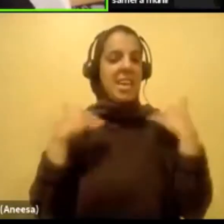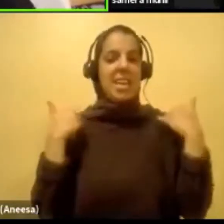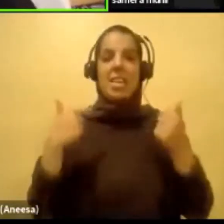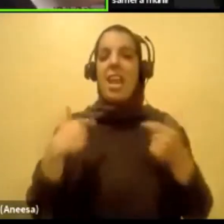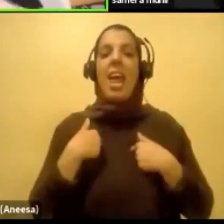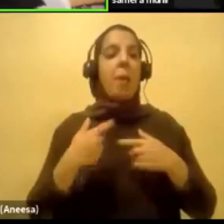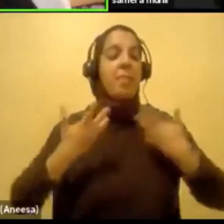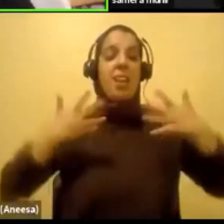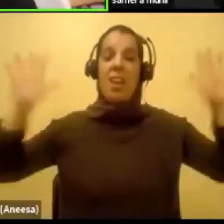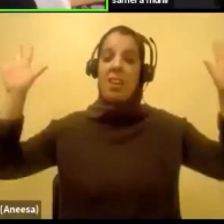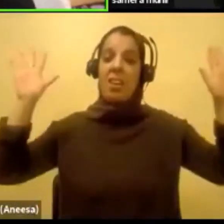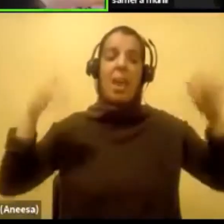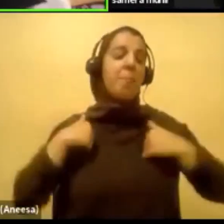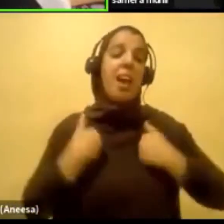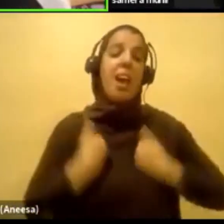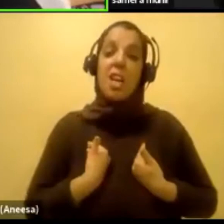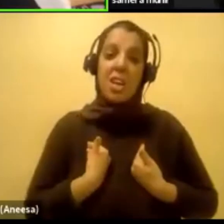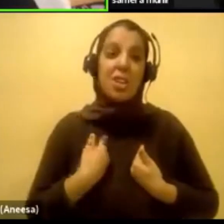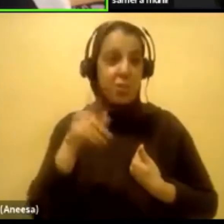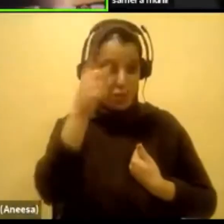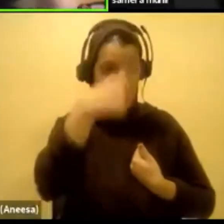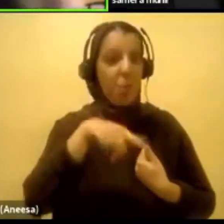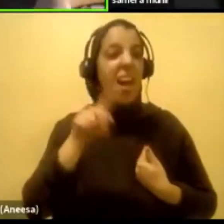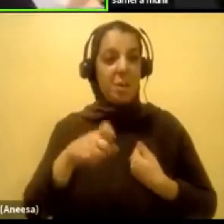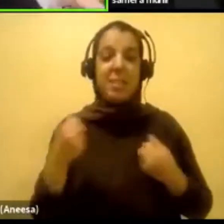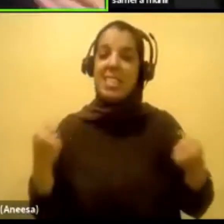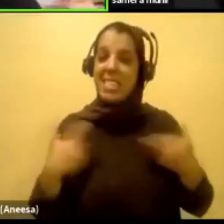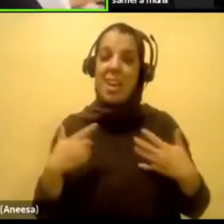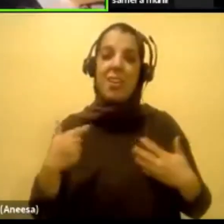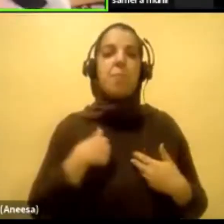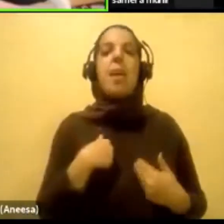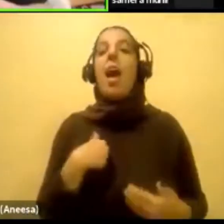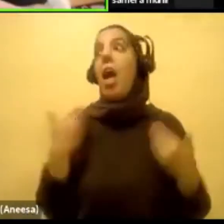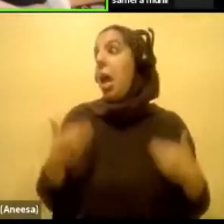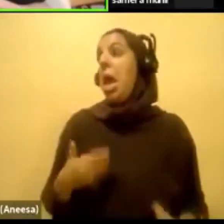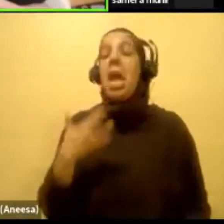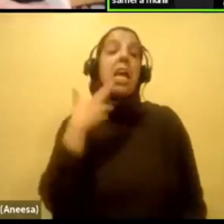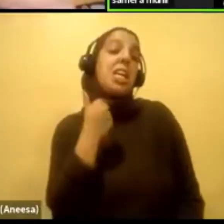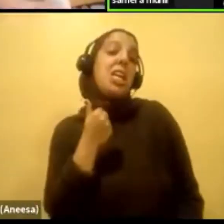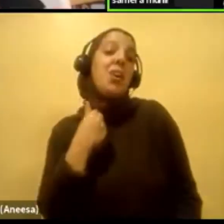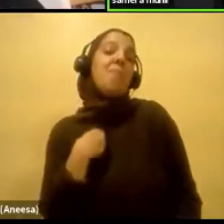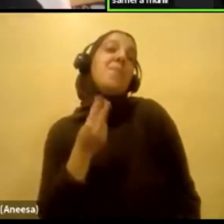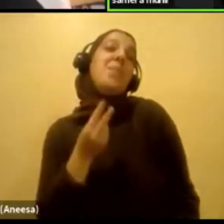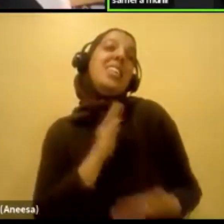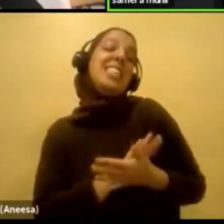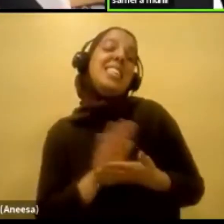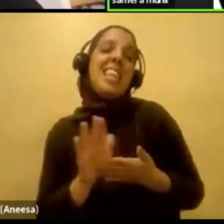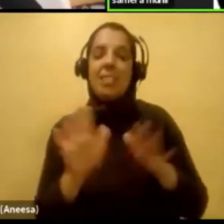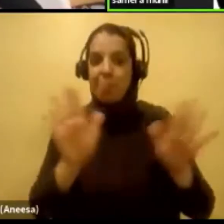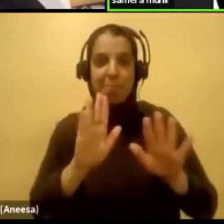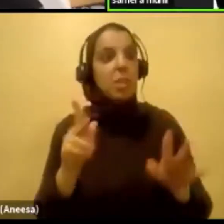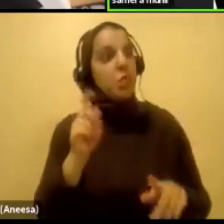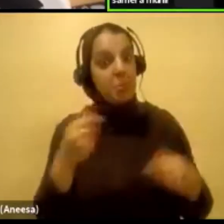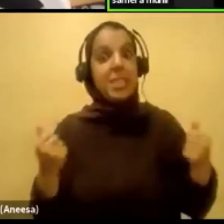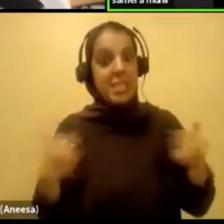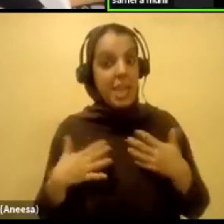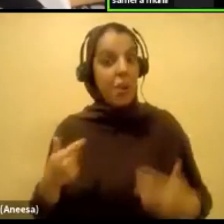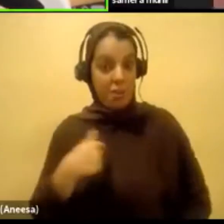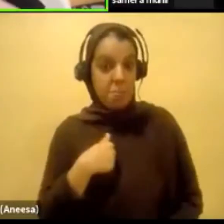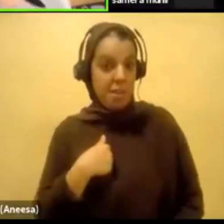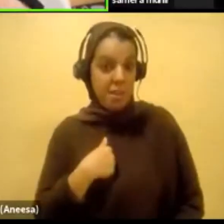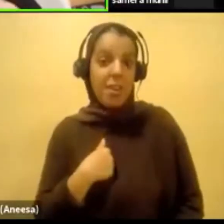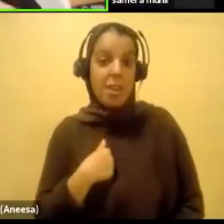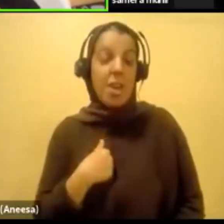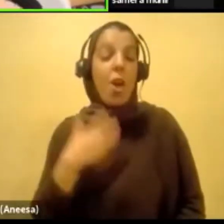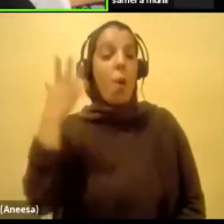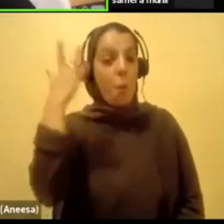I'm done. I'm tired. You should be scared of me. I don't care how cute I might look or how nice my voice sounds. You should be very scared of me. Because I, I